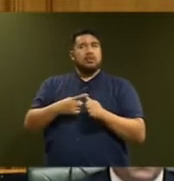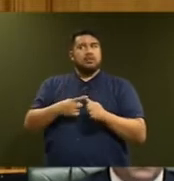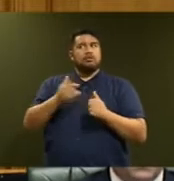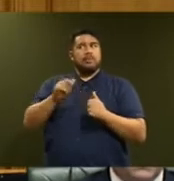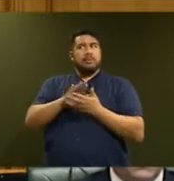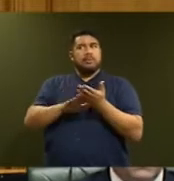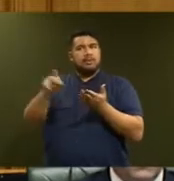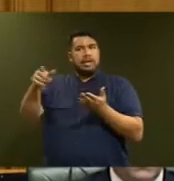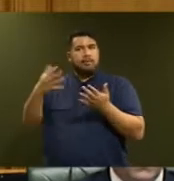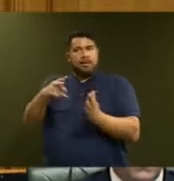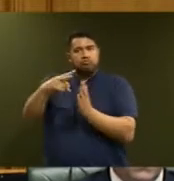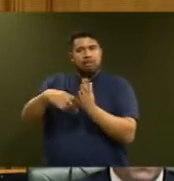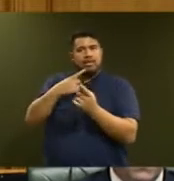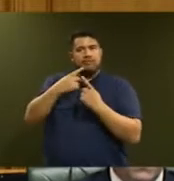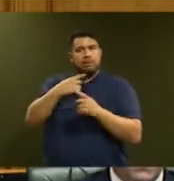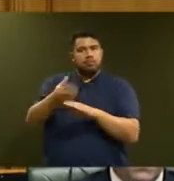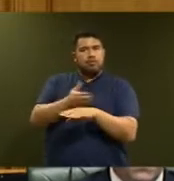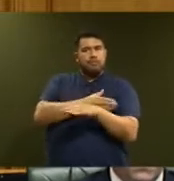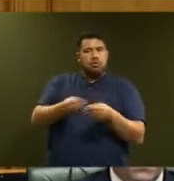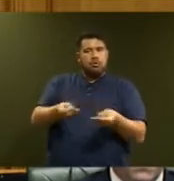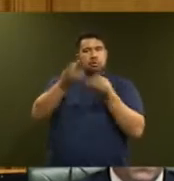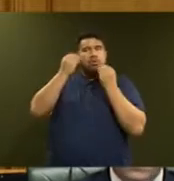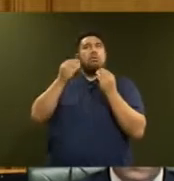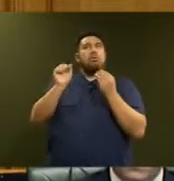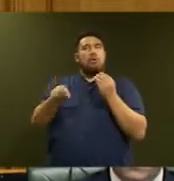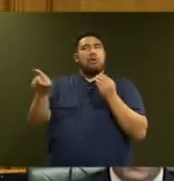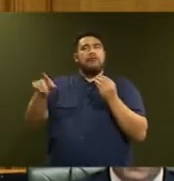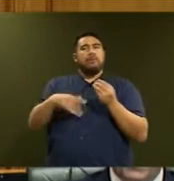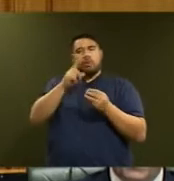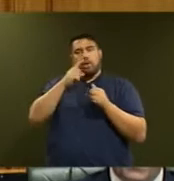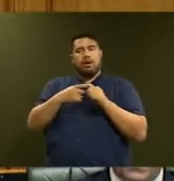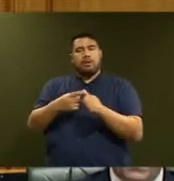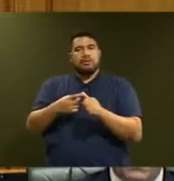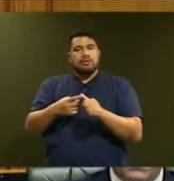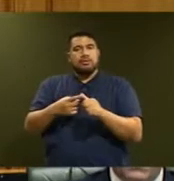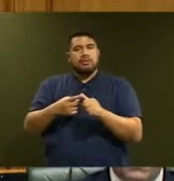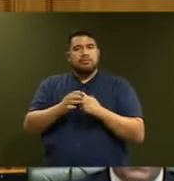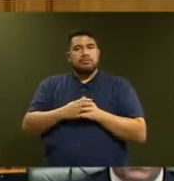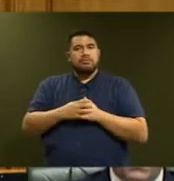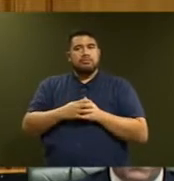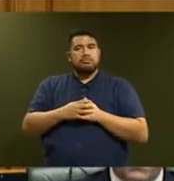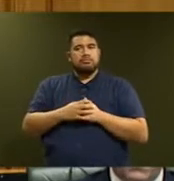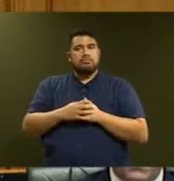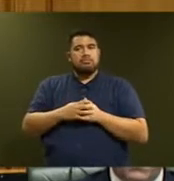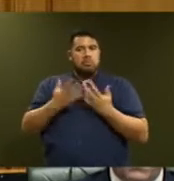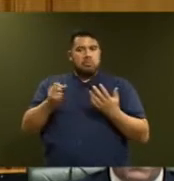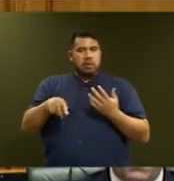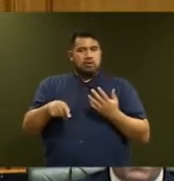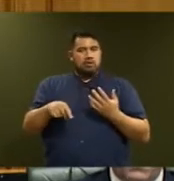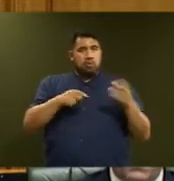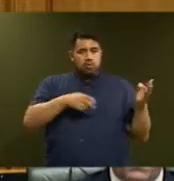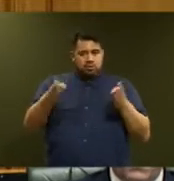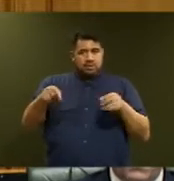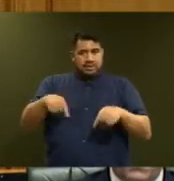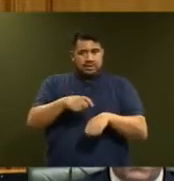information that gave him the information he needed to answer that. The question here to Mr Little